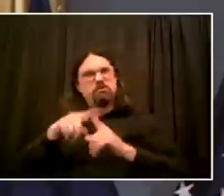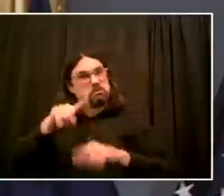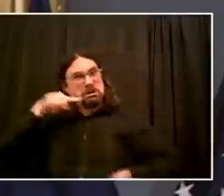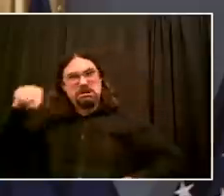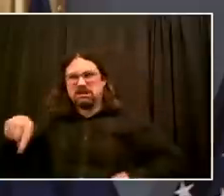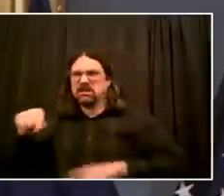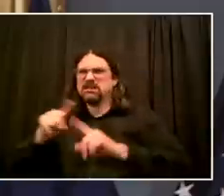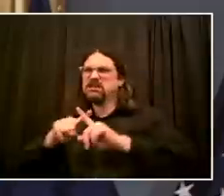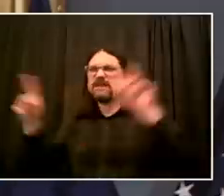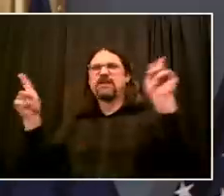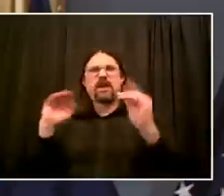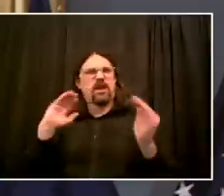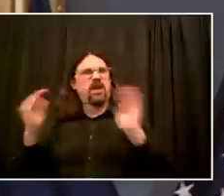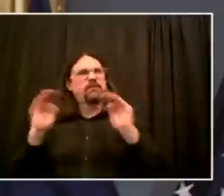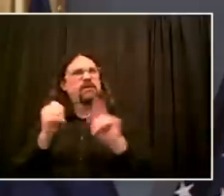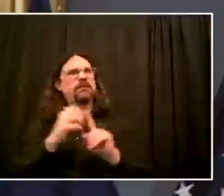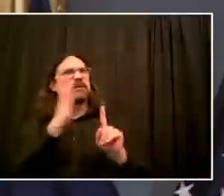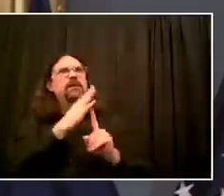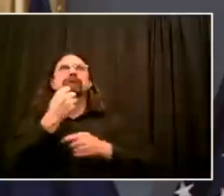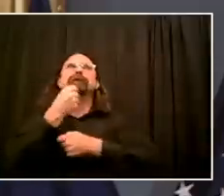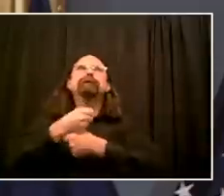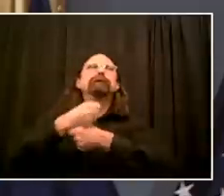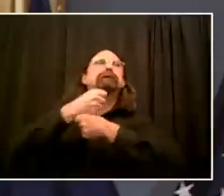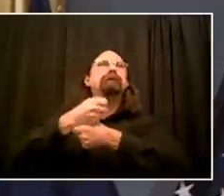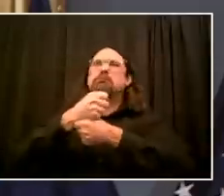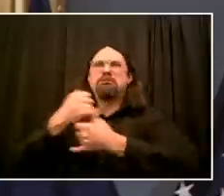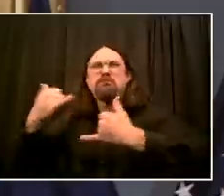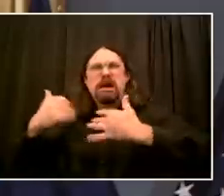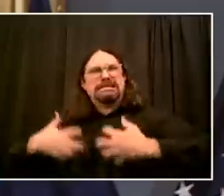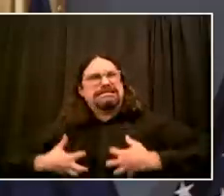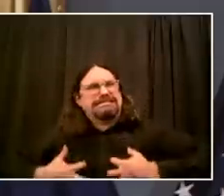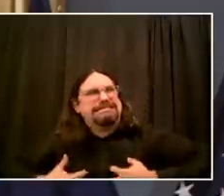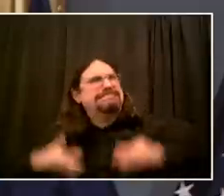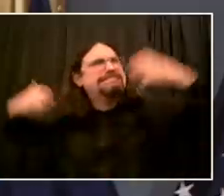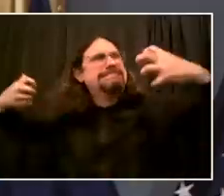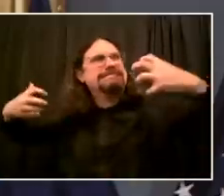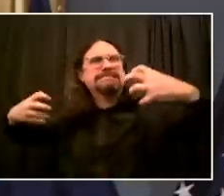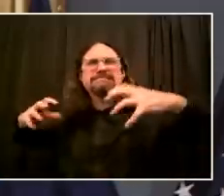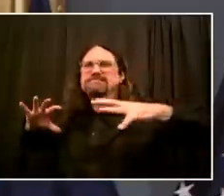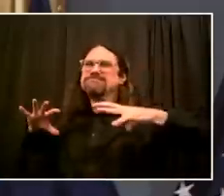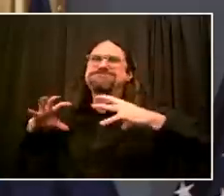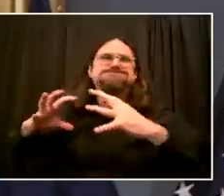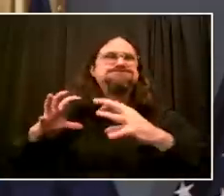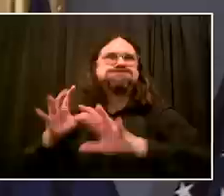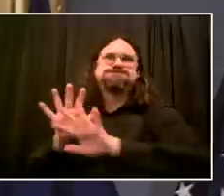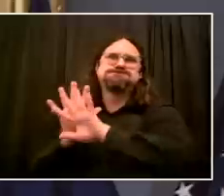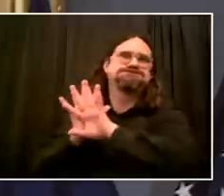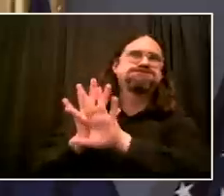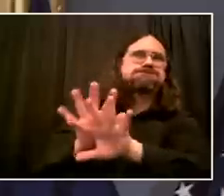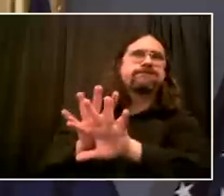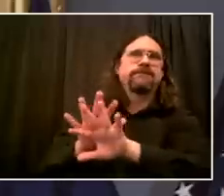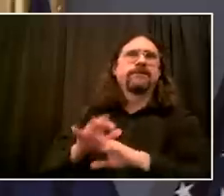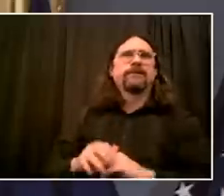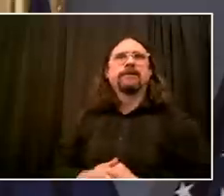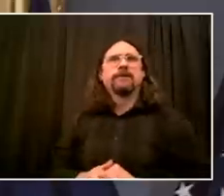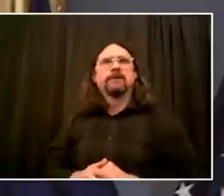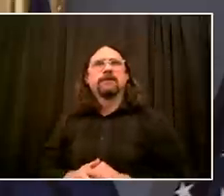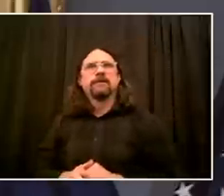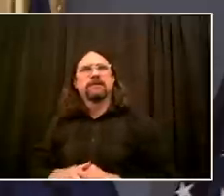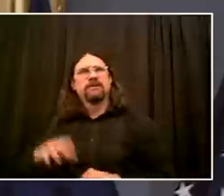King Jr., of Gandhi, of so many people who showed that real change comes from peaceful protests. One of the best examples.